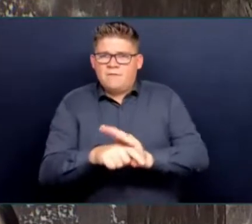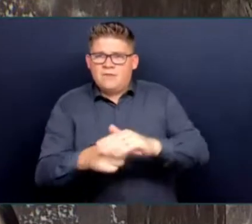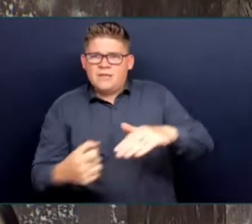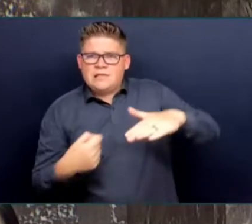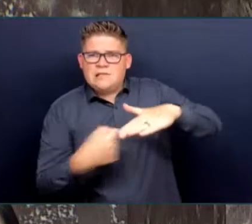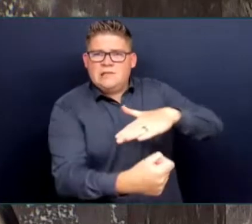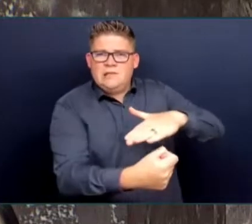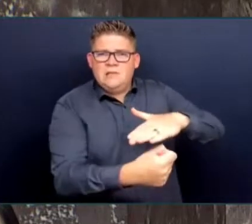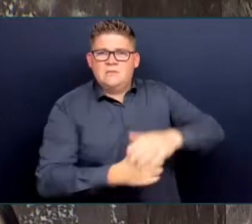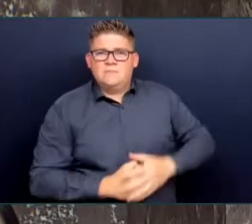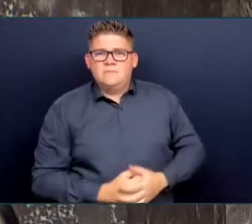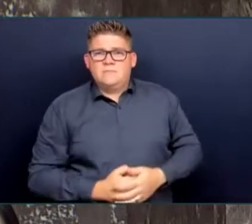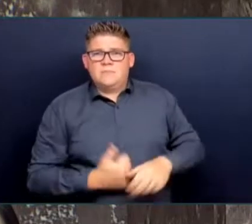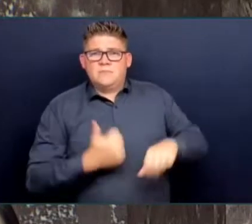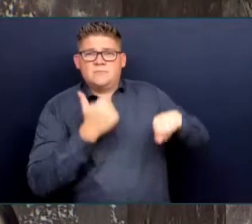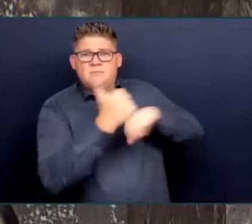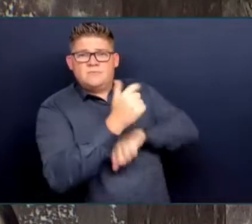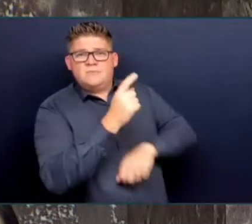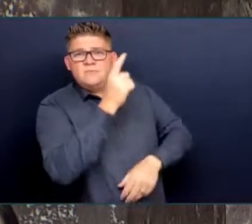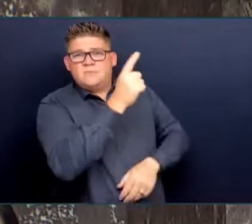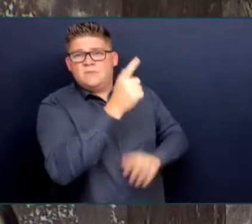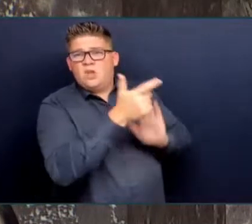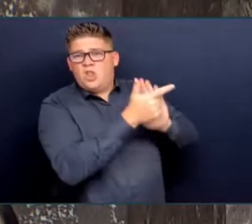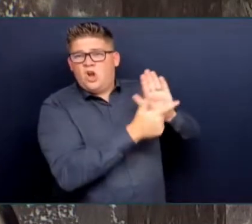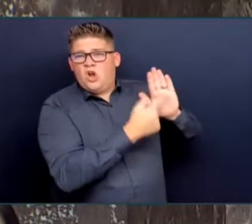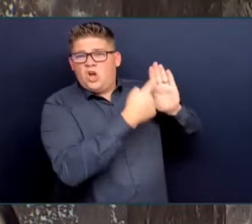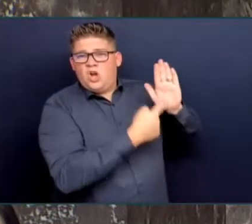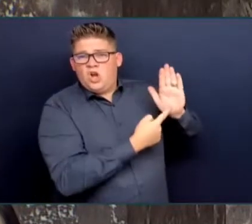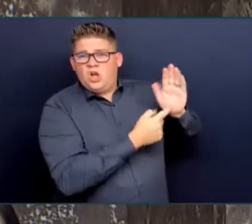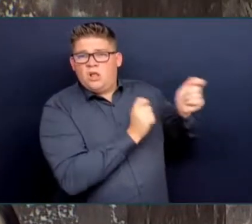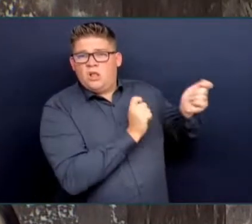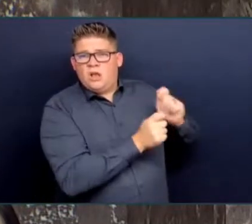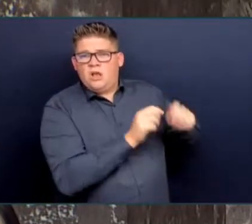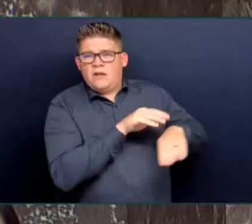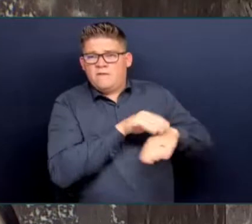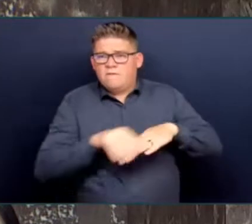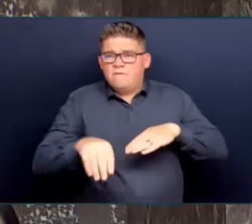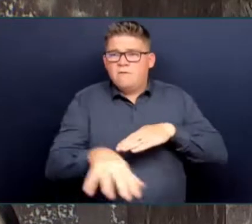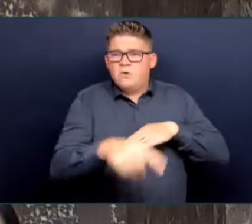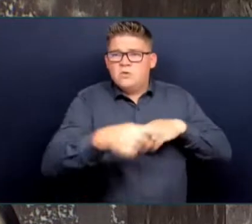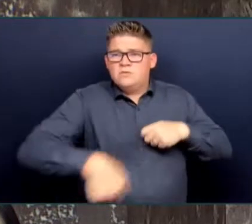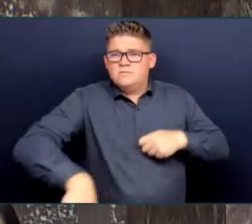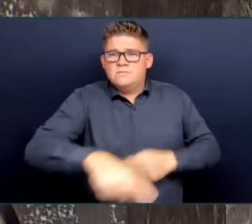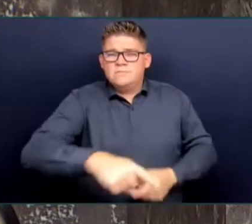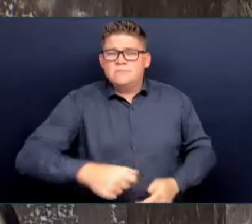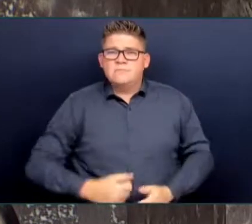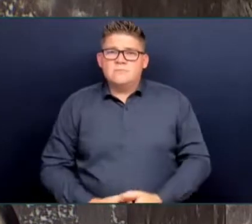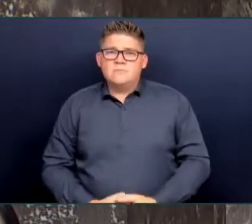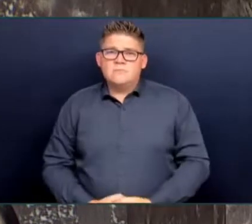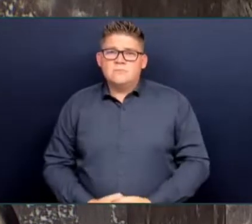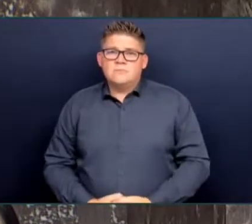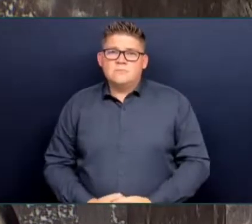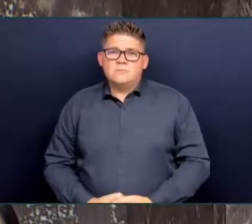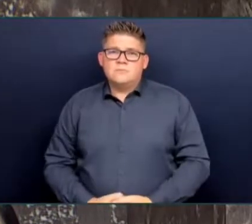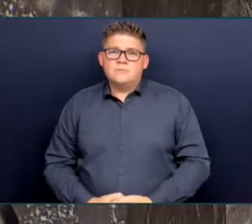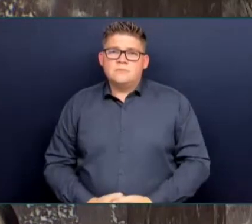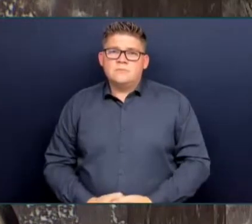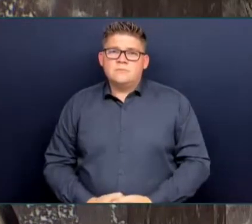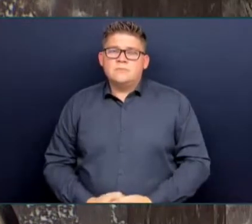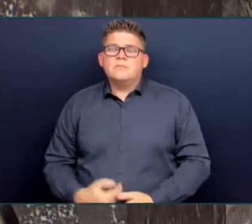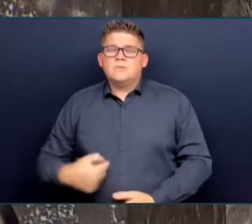That's why it was crucial that we had the meeting that we did in Halifax, where every single Solicitor General, Attorney General from across